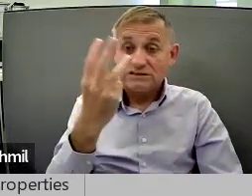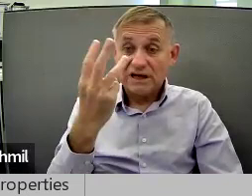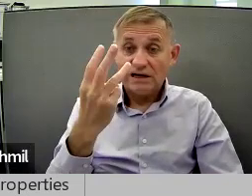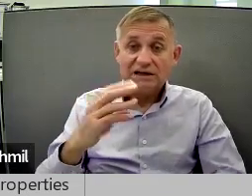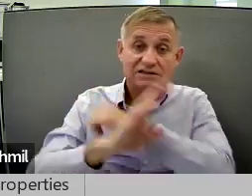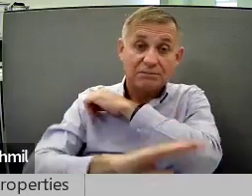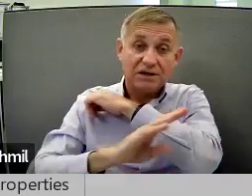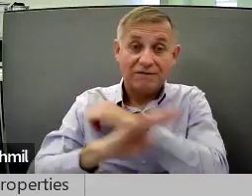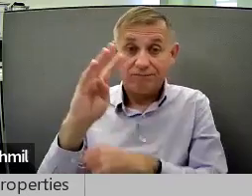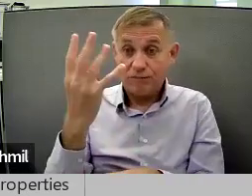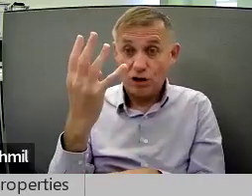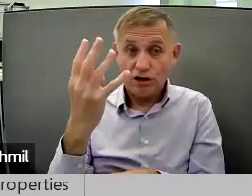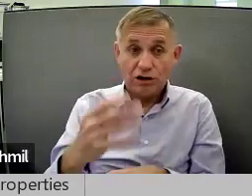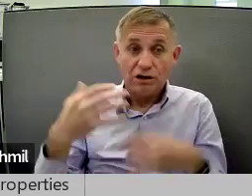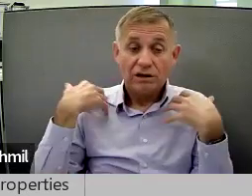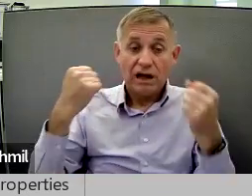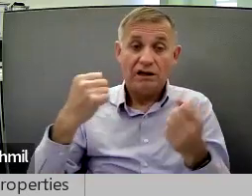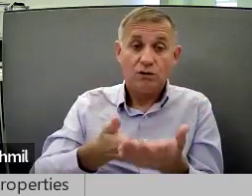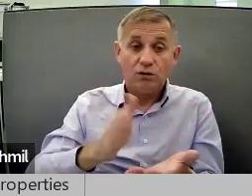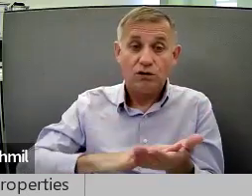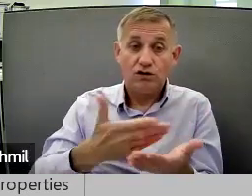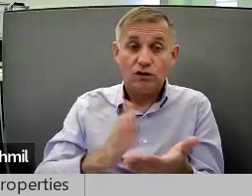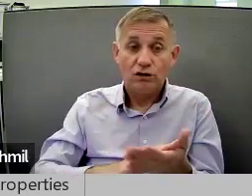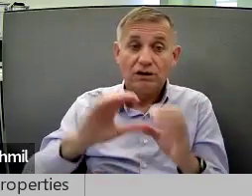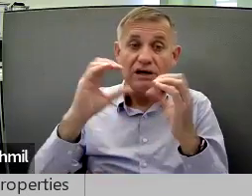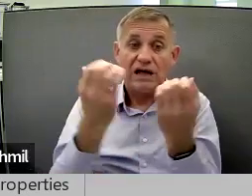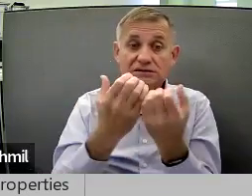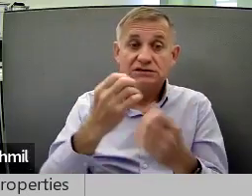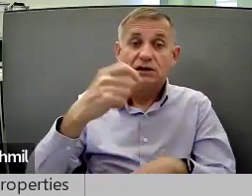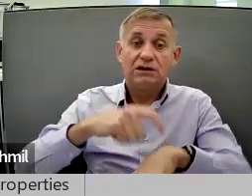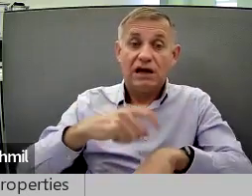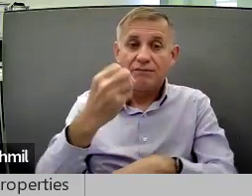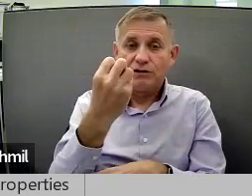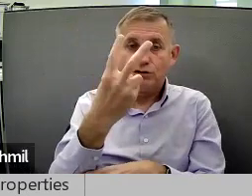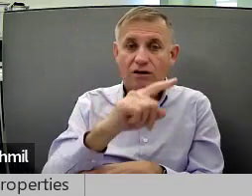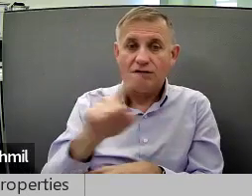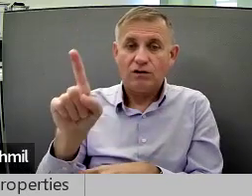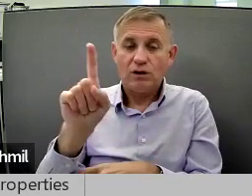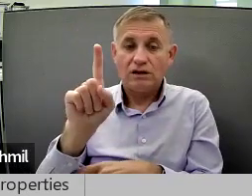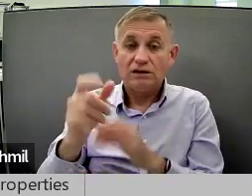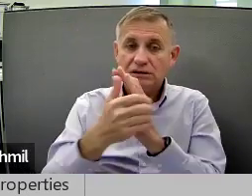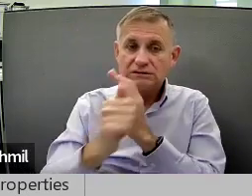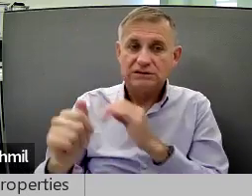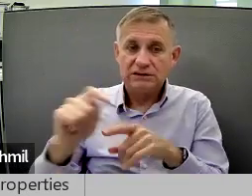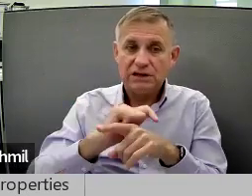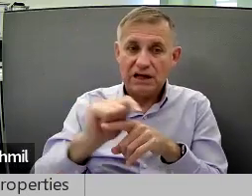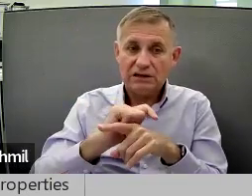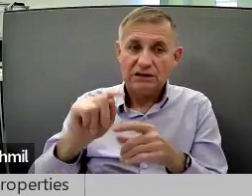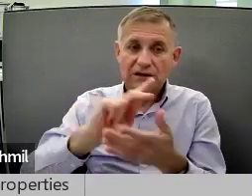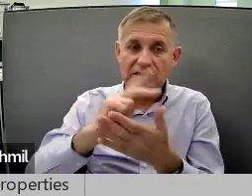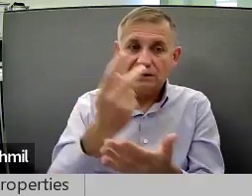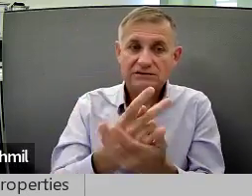Wednesday, September 4th. Healthy Cooking Class from 12 to 1 p.m.